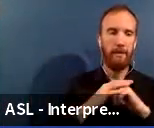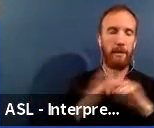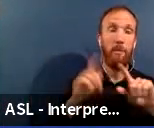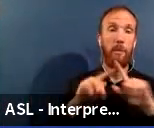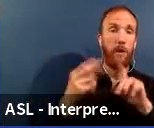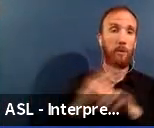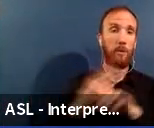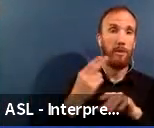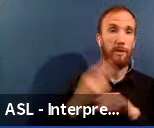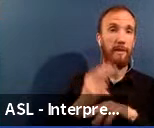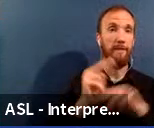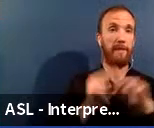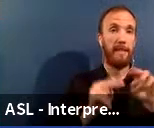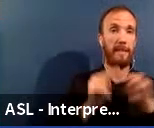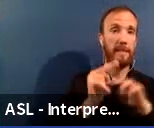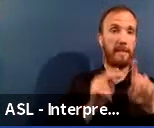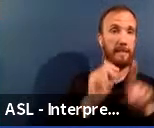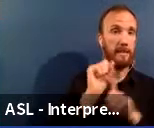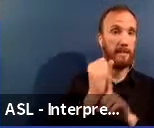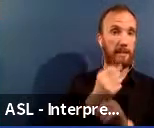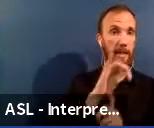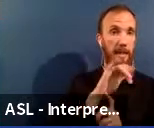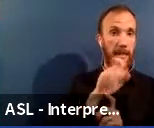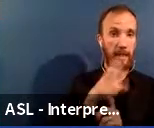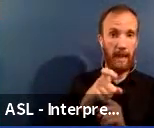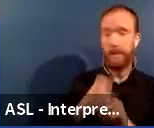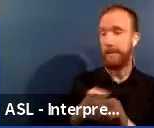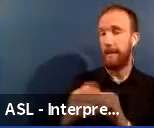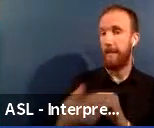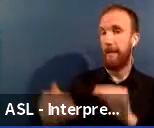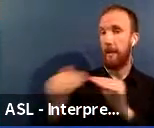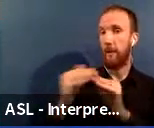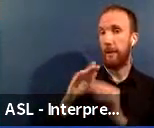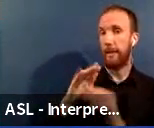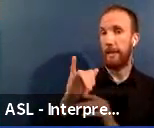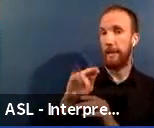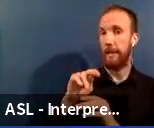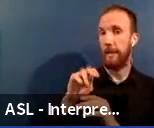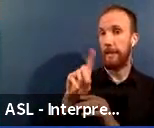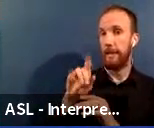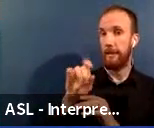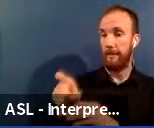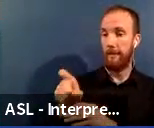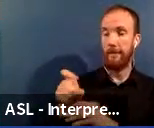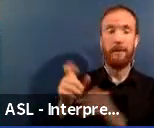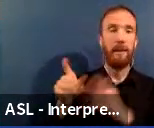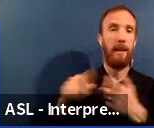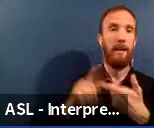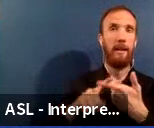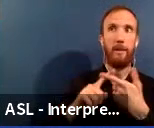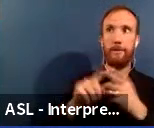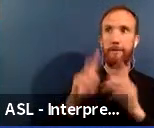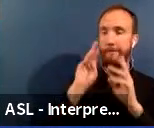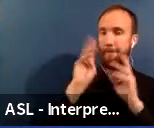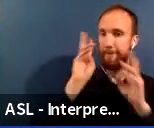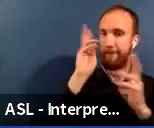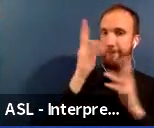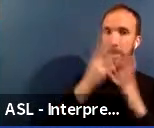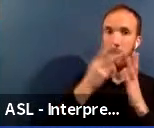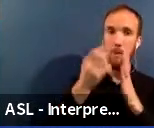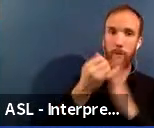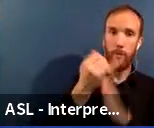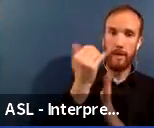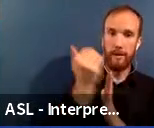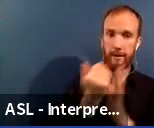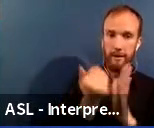condition index along with the equity index to come up with our project list. And then we also reach